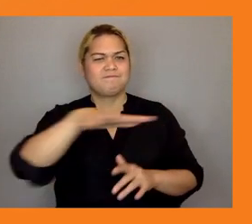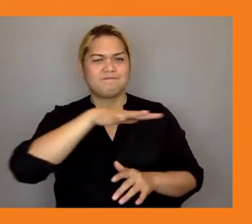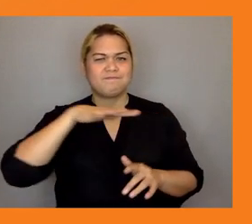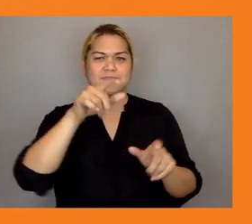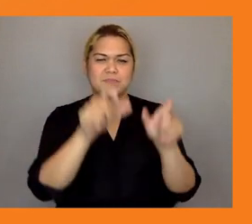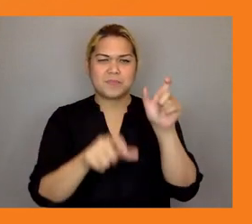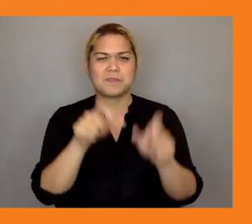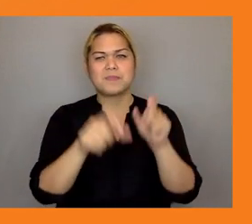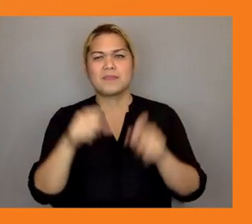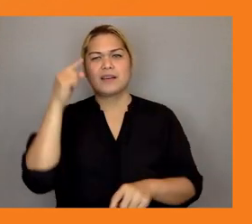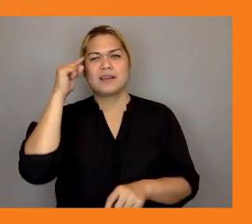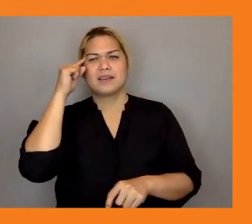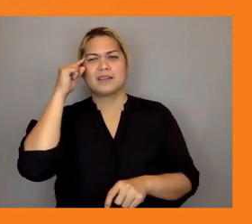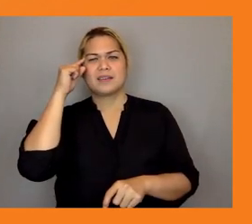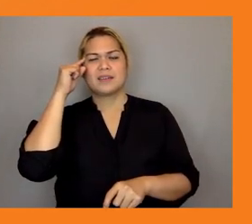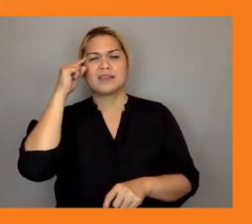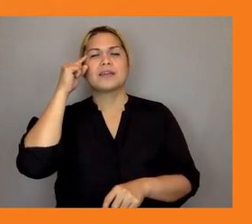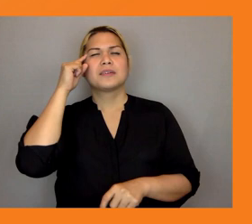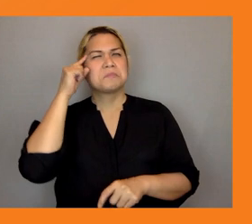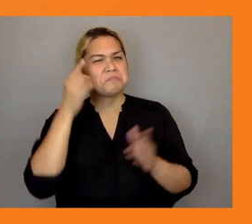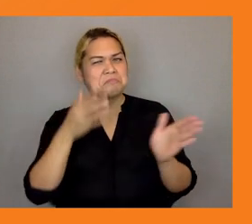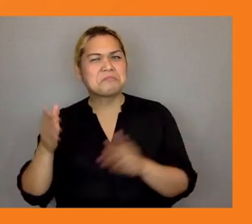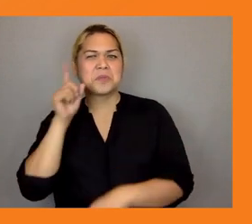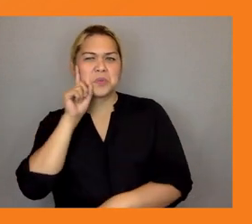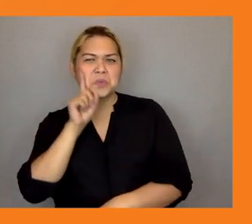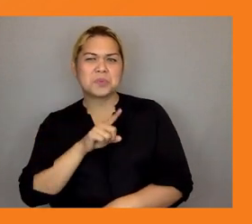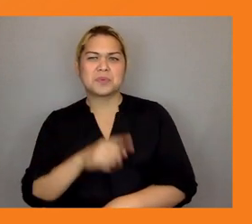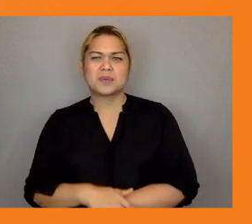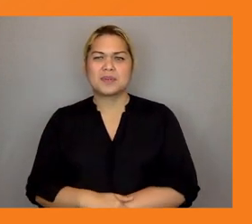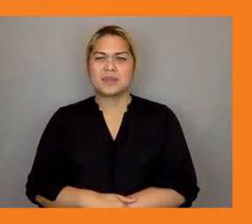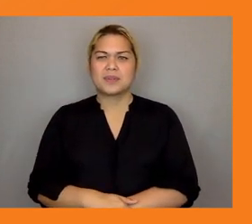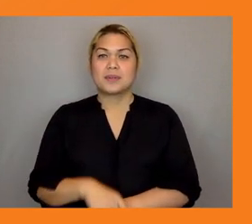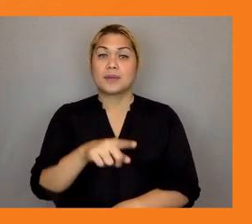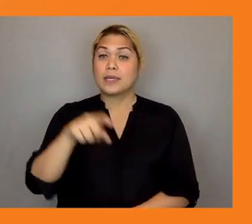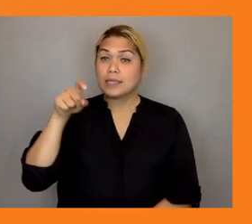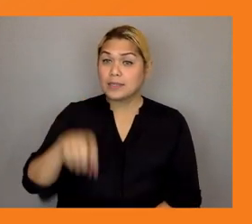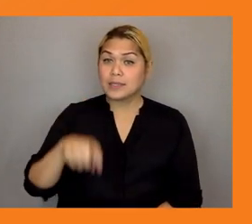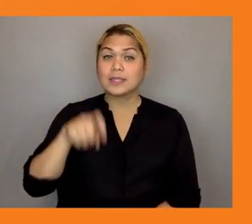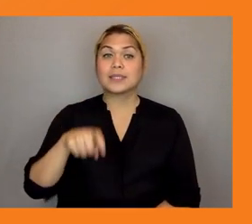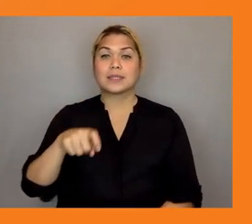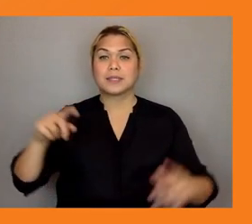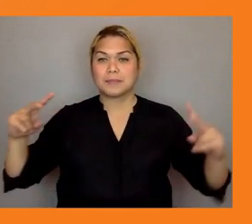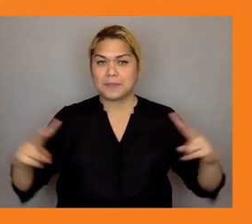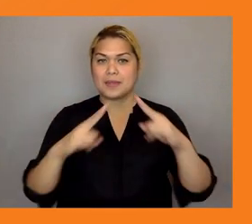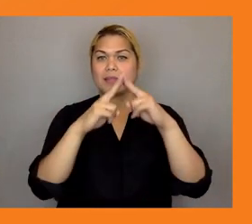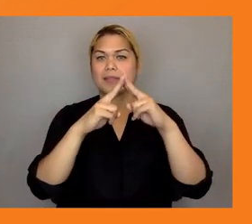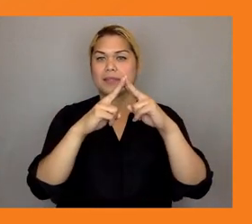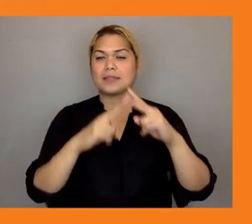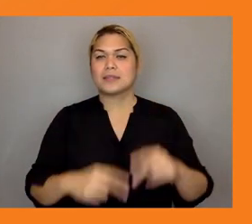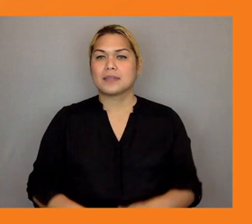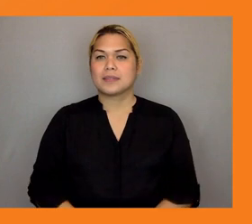phrase just transition was included in the paris agreement and work around the topic has been growing since then